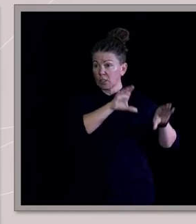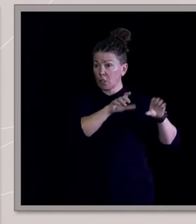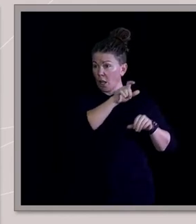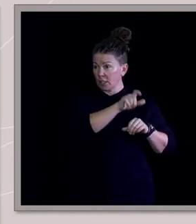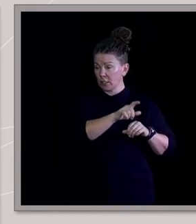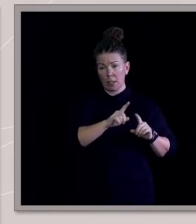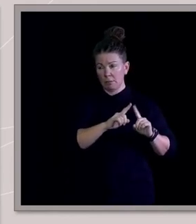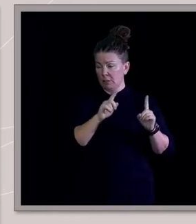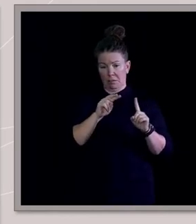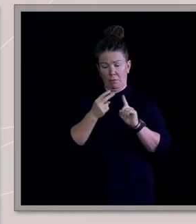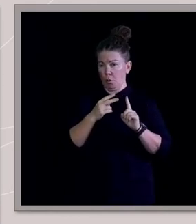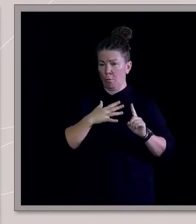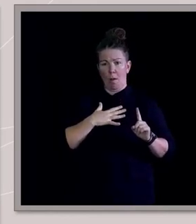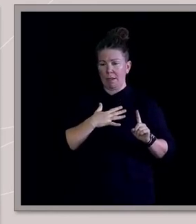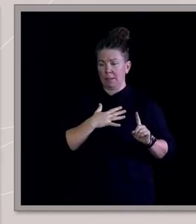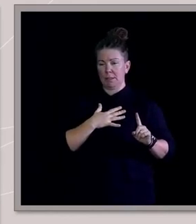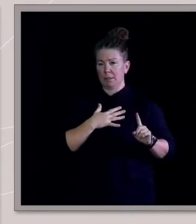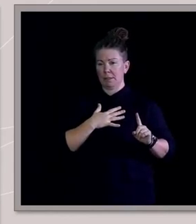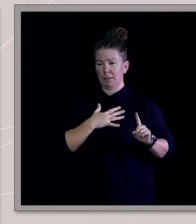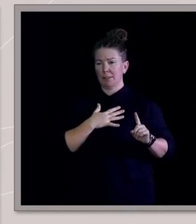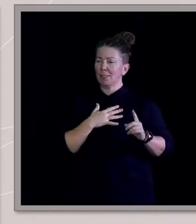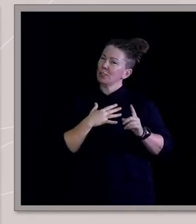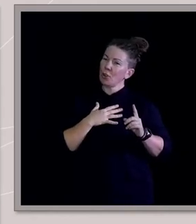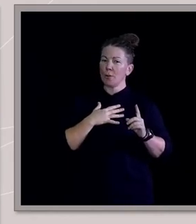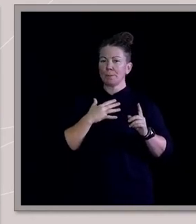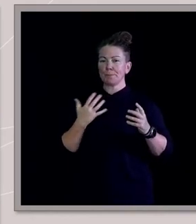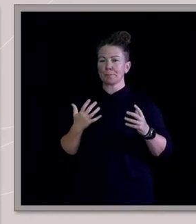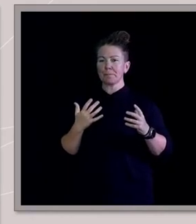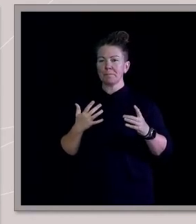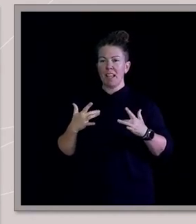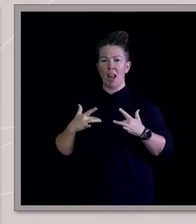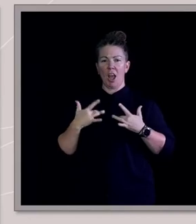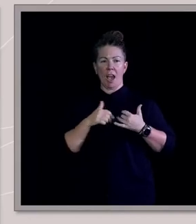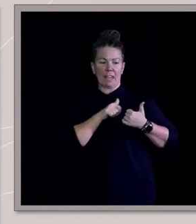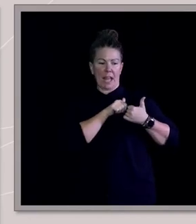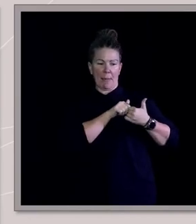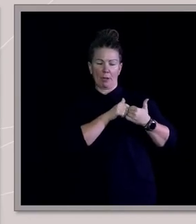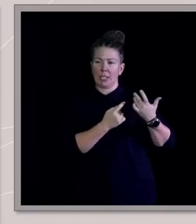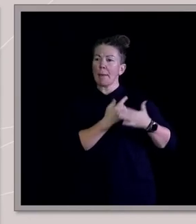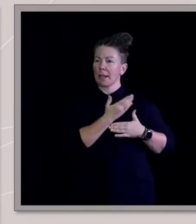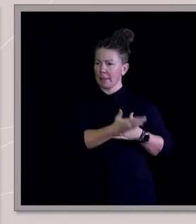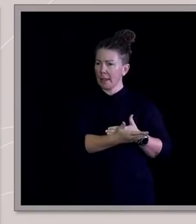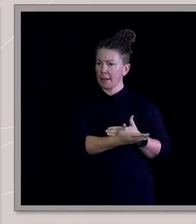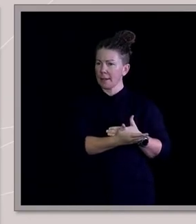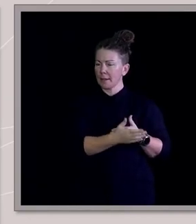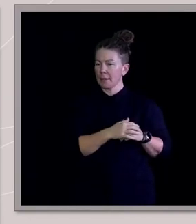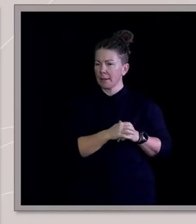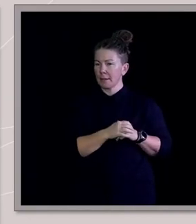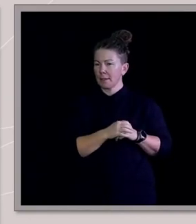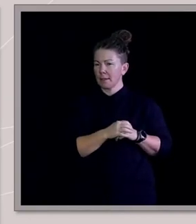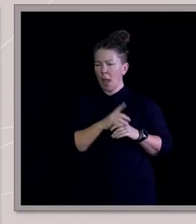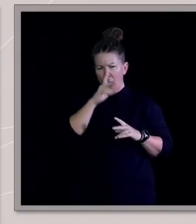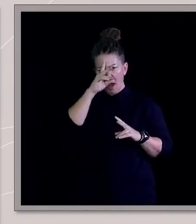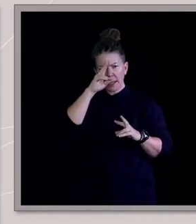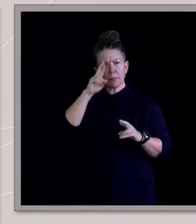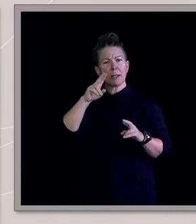very different worldview to mine. So there's a, there's a sort of live collaboration happening right there. I, I expect I'll be